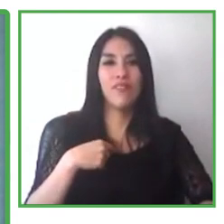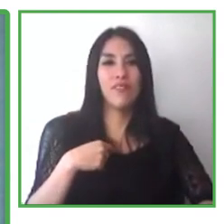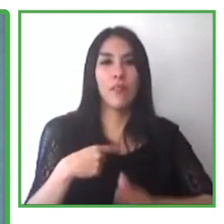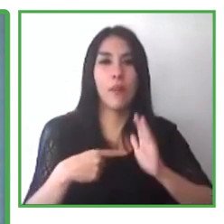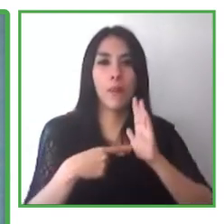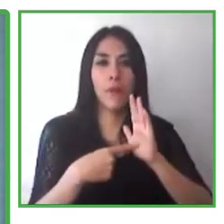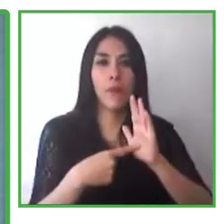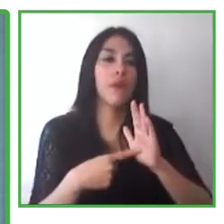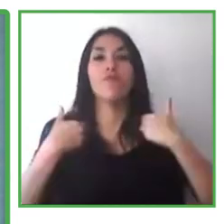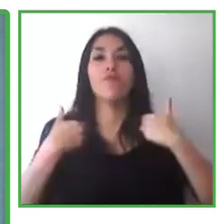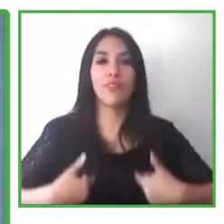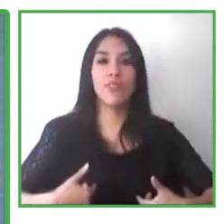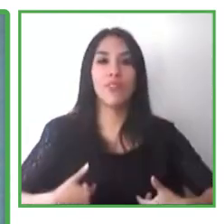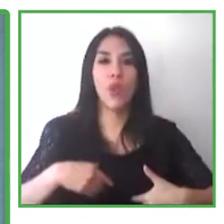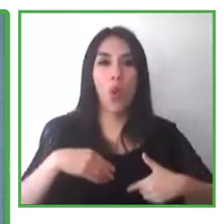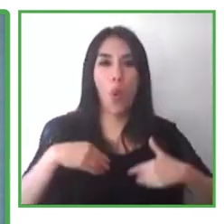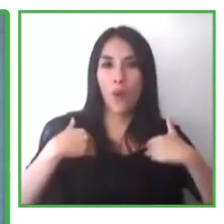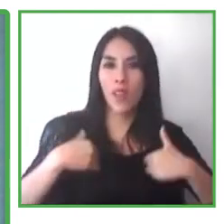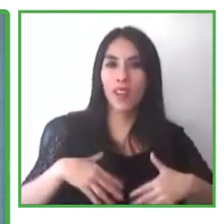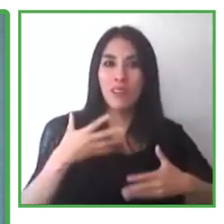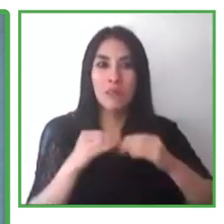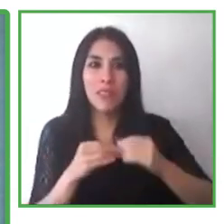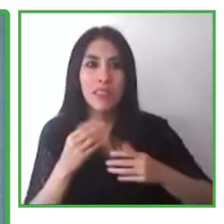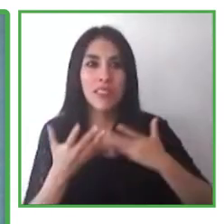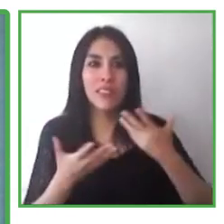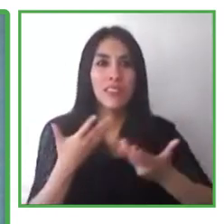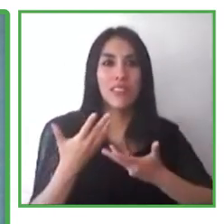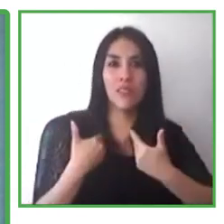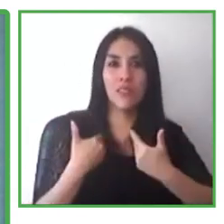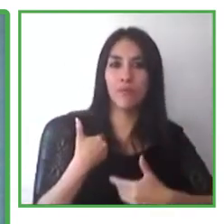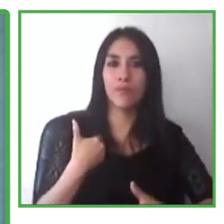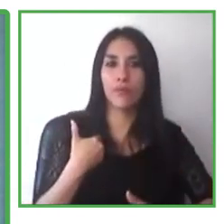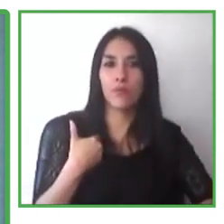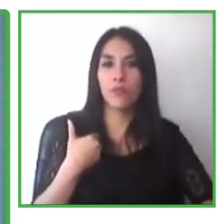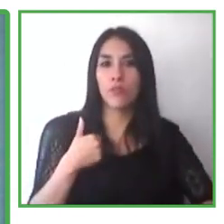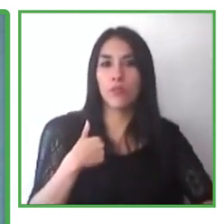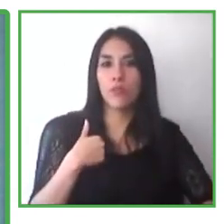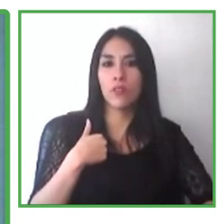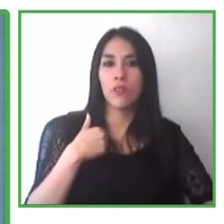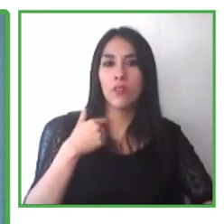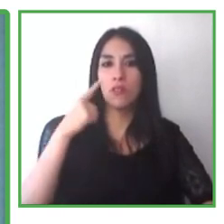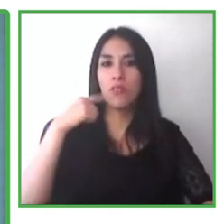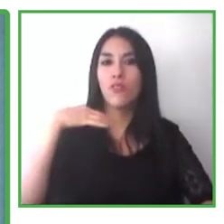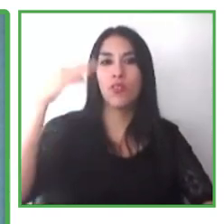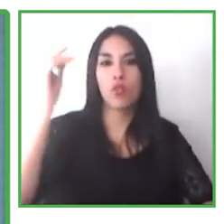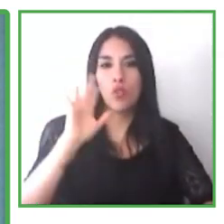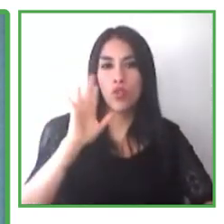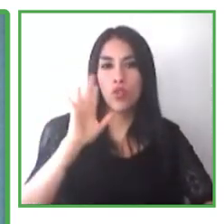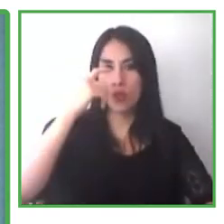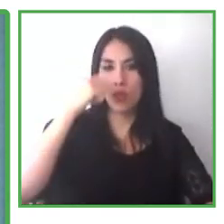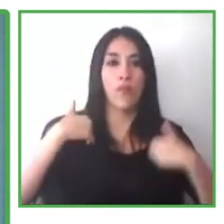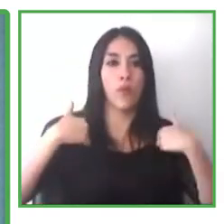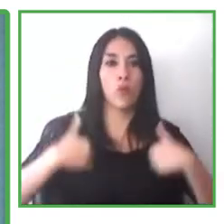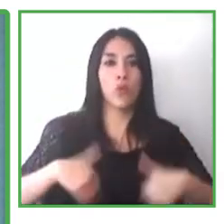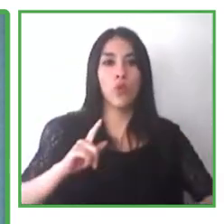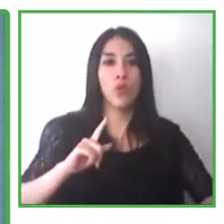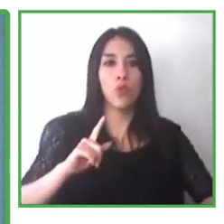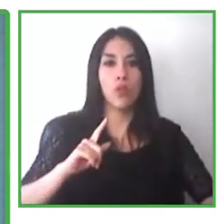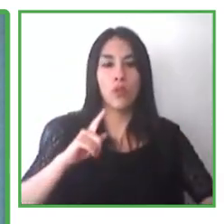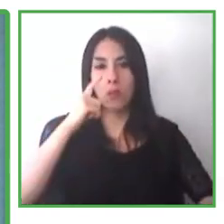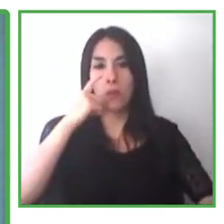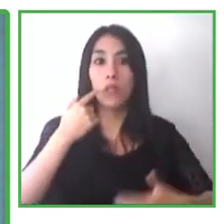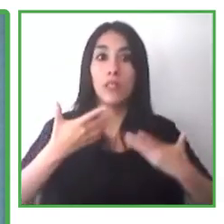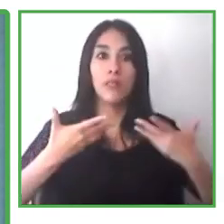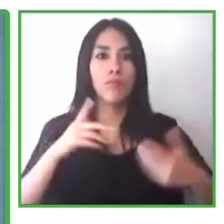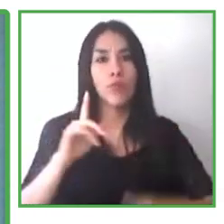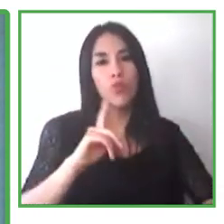a selection interview, and they are not able to do so. They are too honest in respect to the